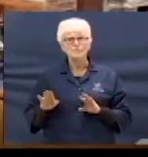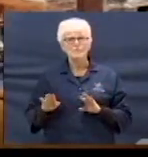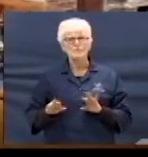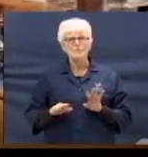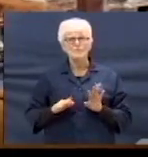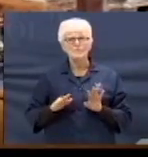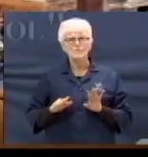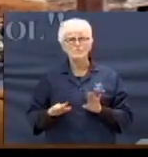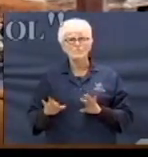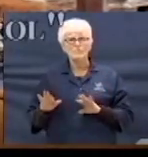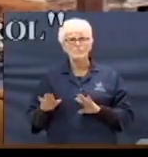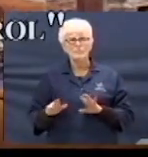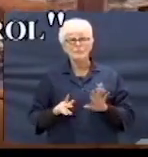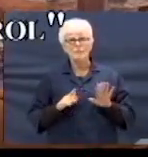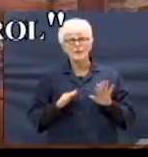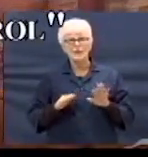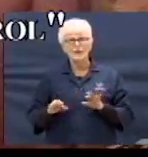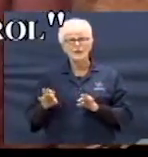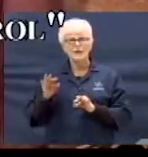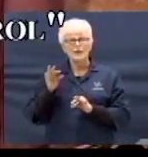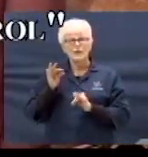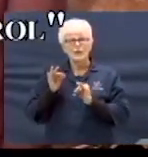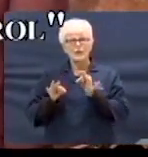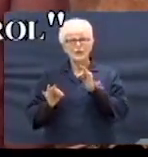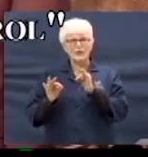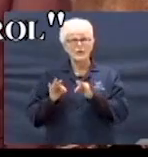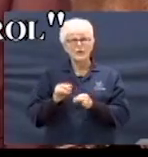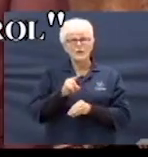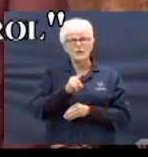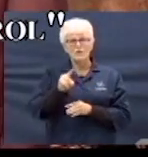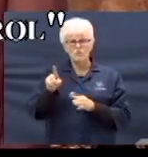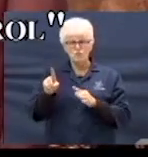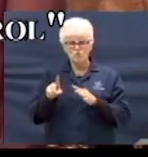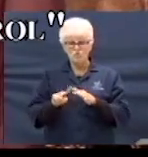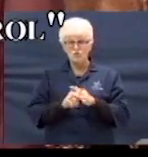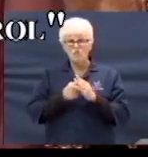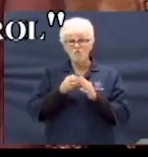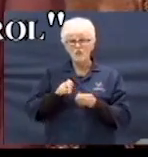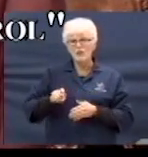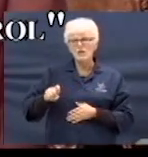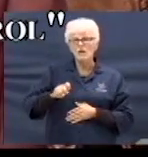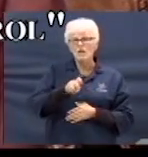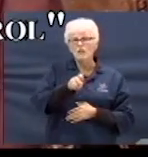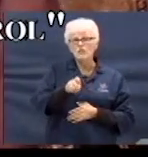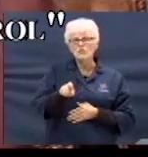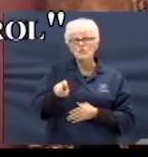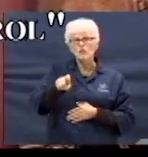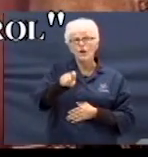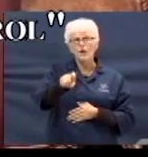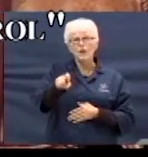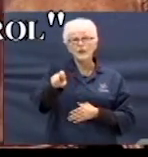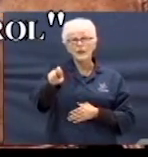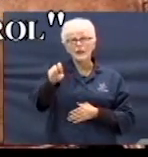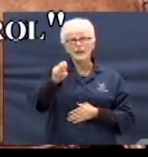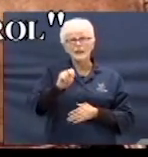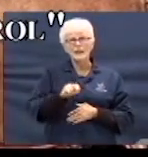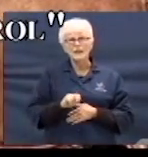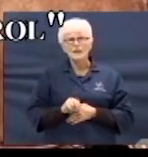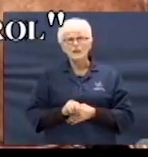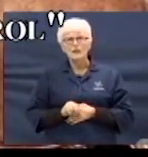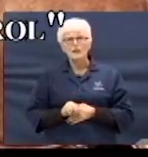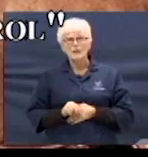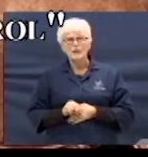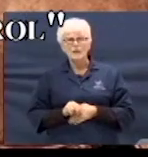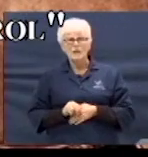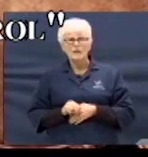If you've started a journey down